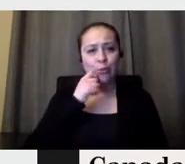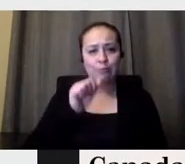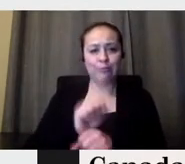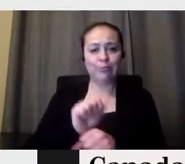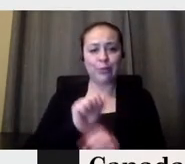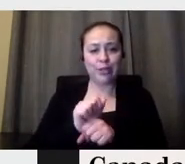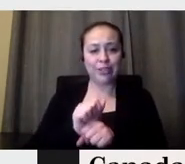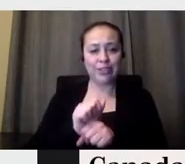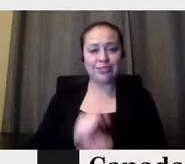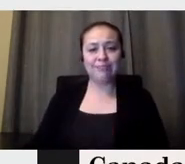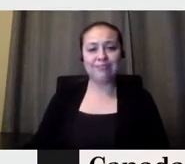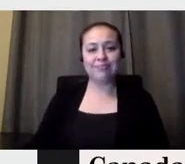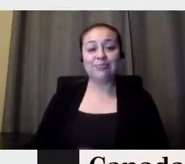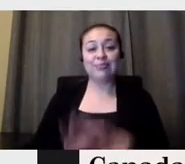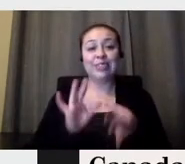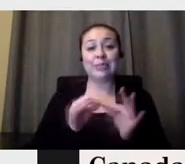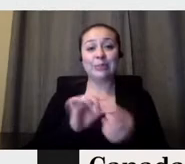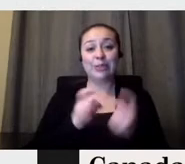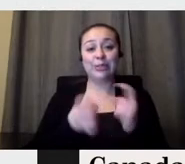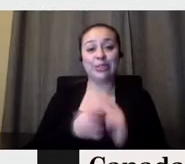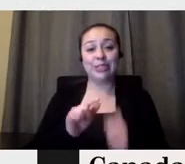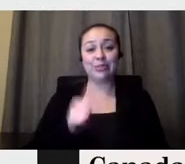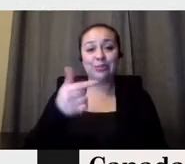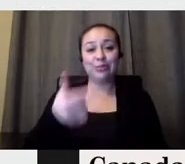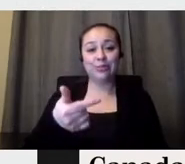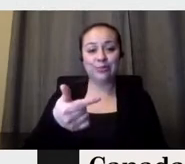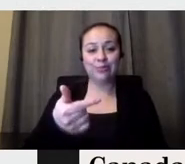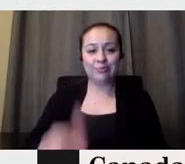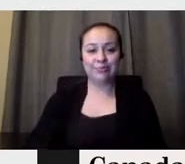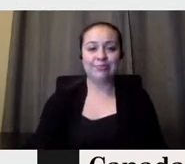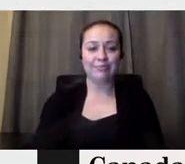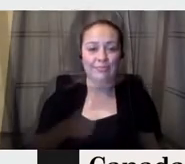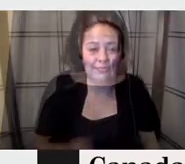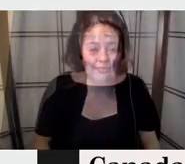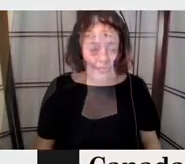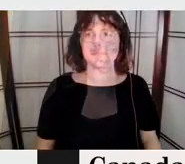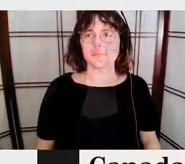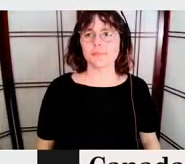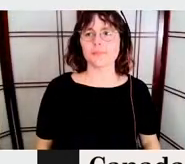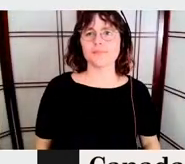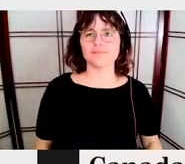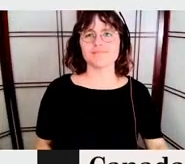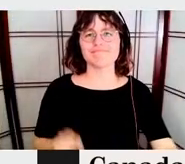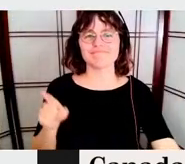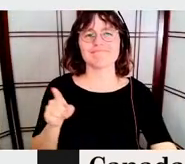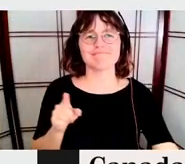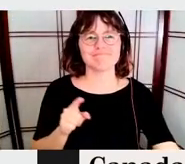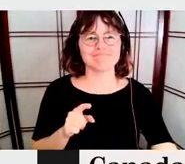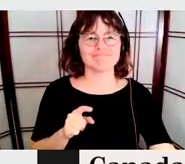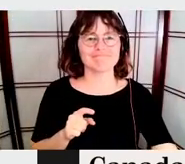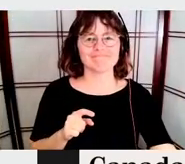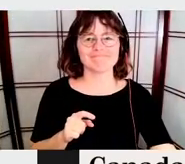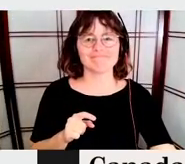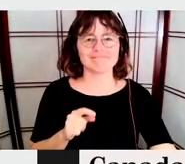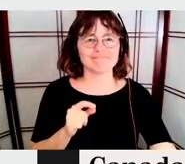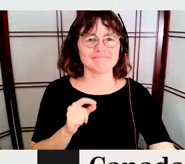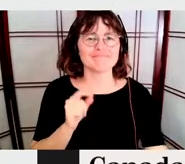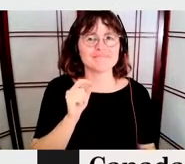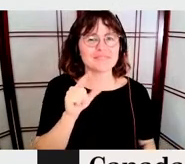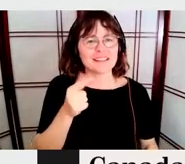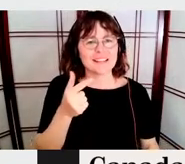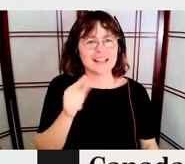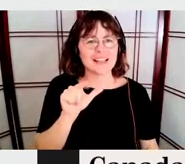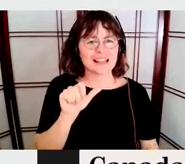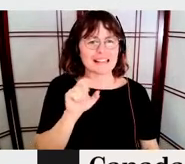And this is, this is a bit, uh, a bit playful. This is made by, by, by Glenn. Glenn is the, is the Canadian designer behind